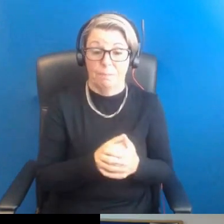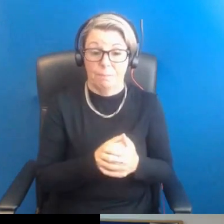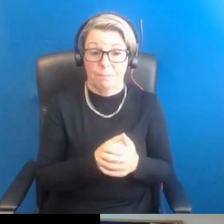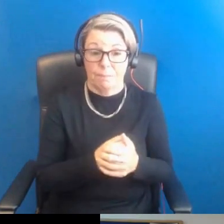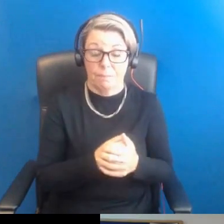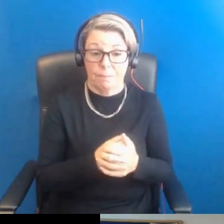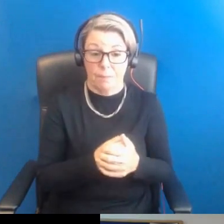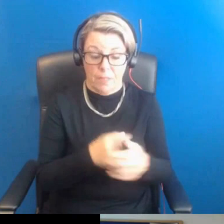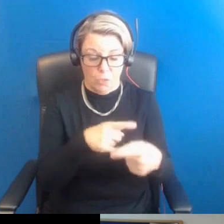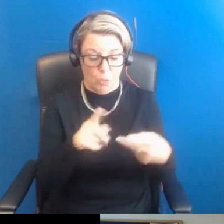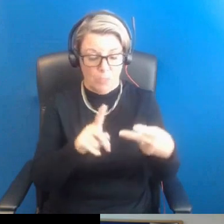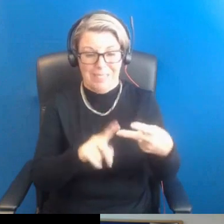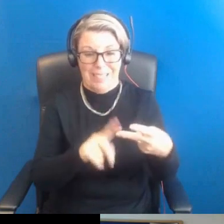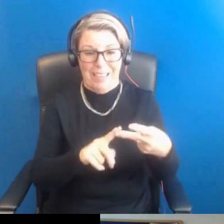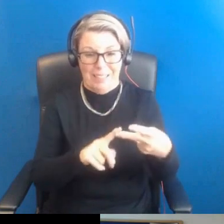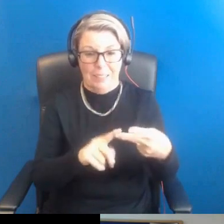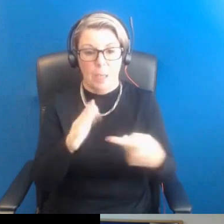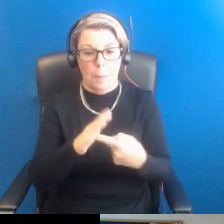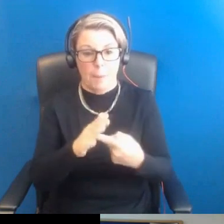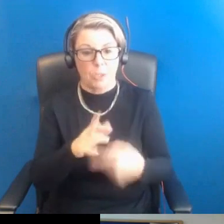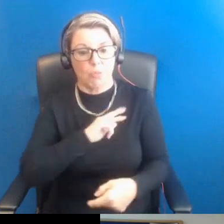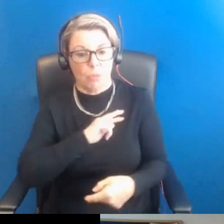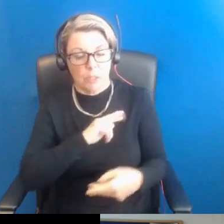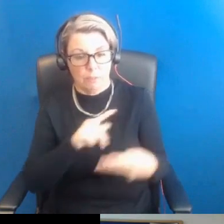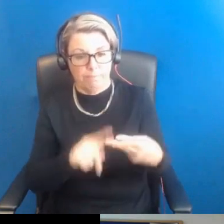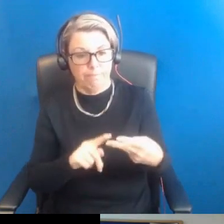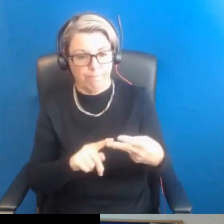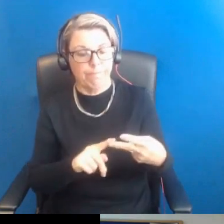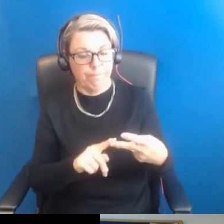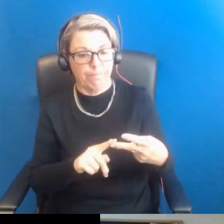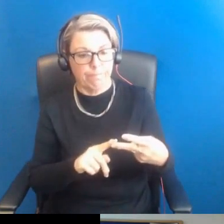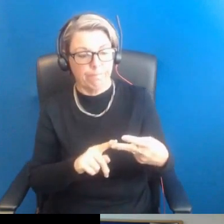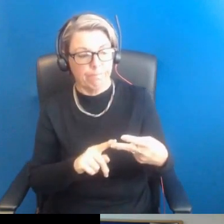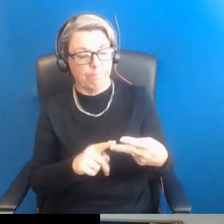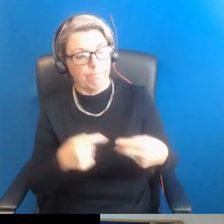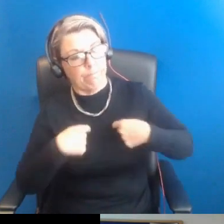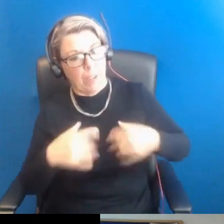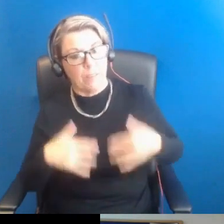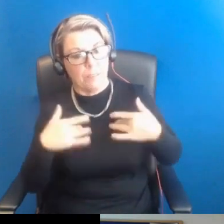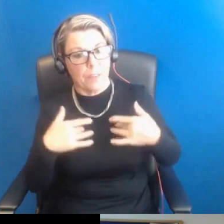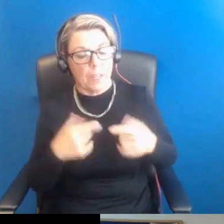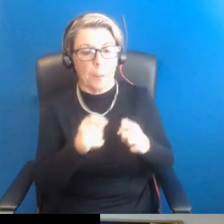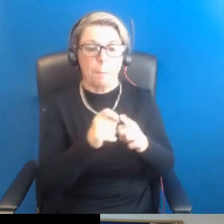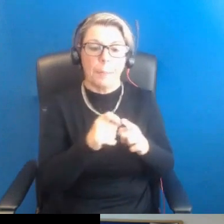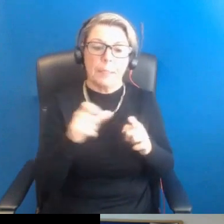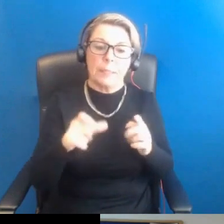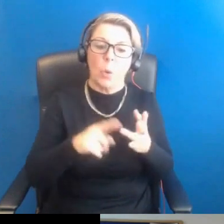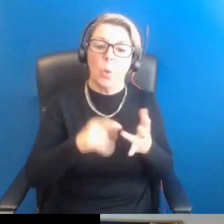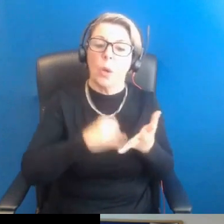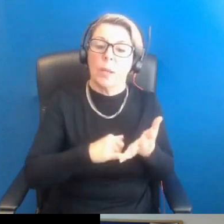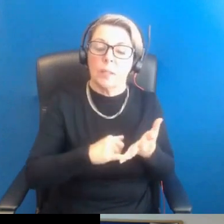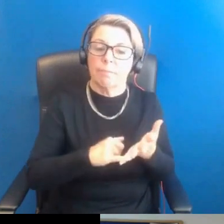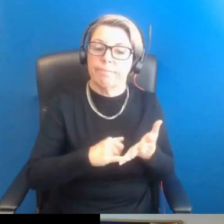second major reason for taking an interest is that I feel that women with PCOS don't have the same